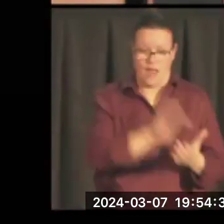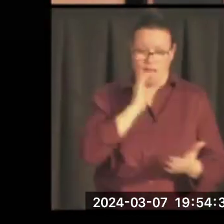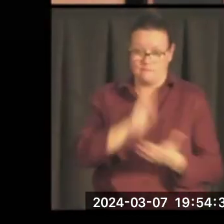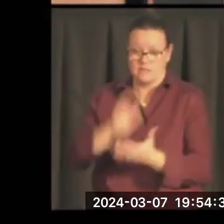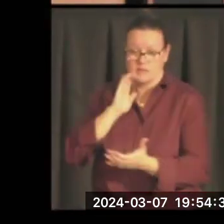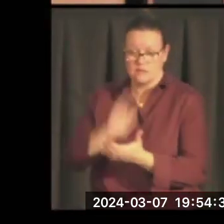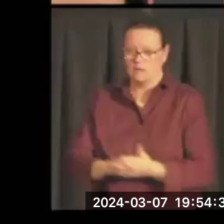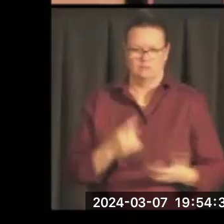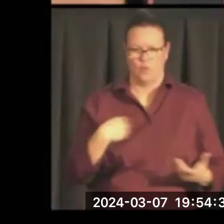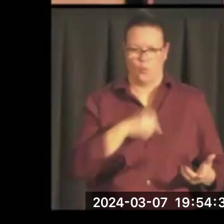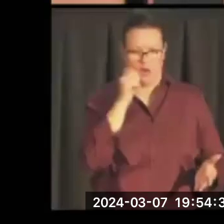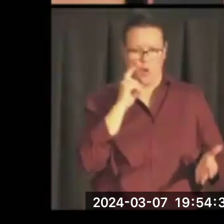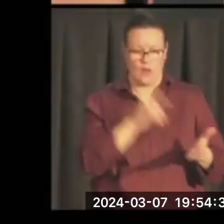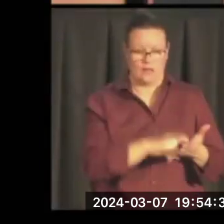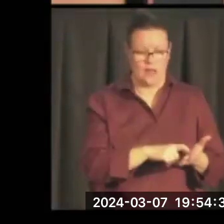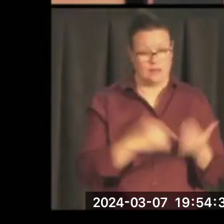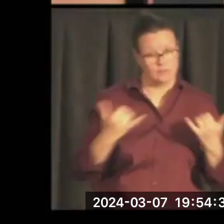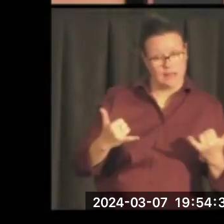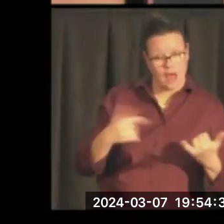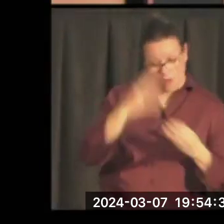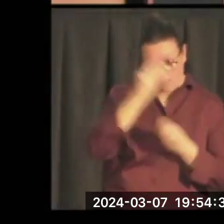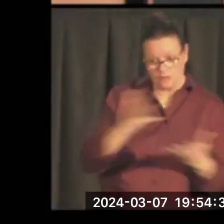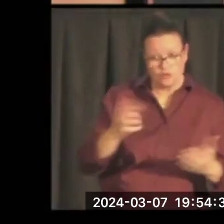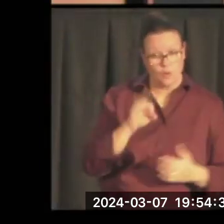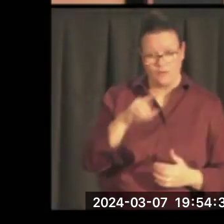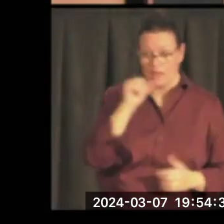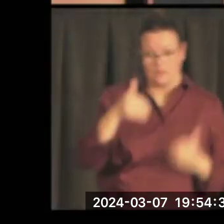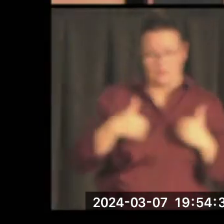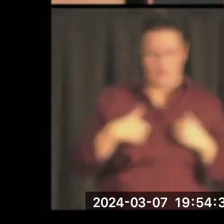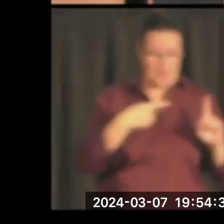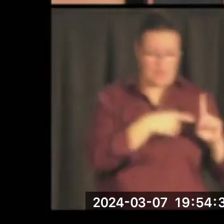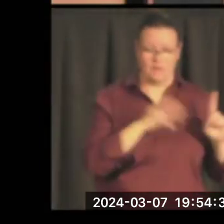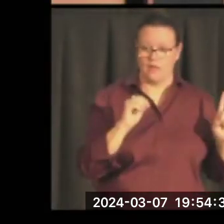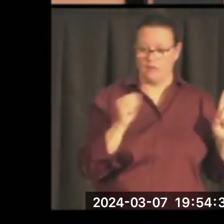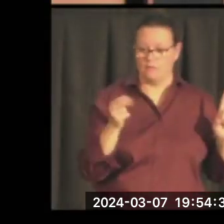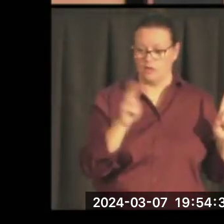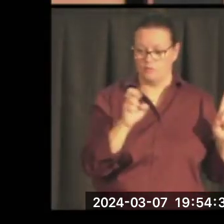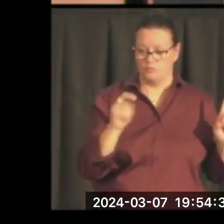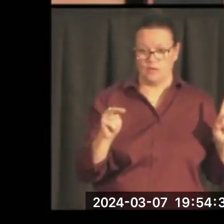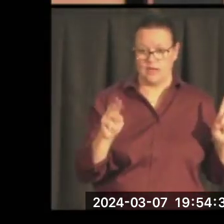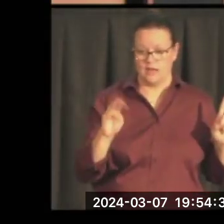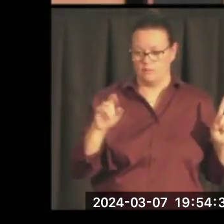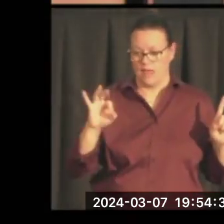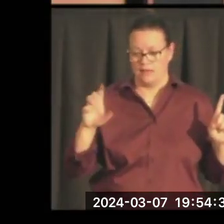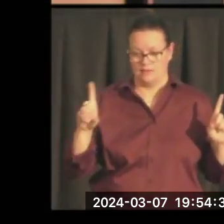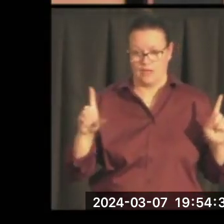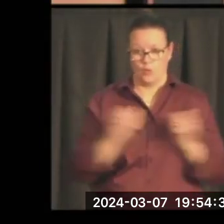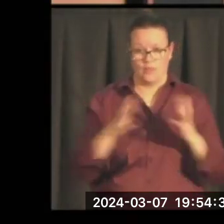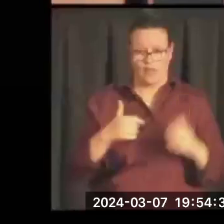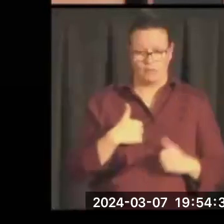Mansfield by my side through the years thus far, these years of public life would not have been